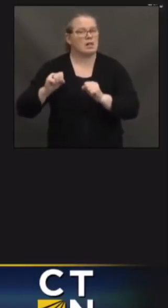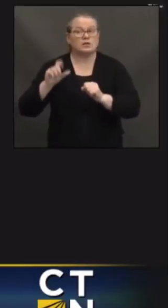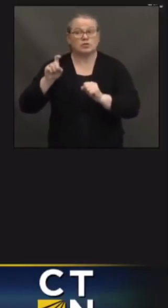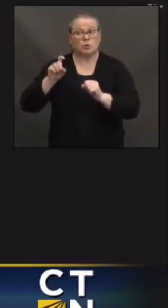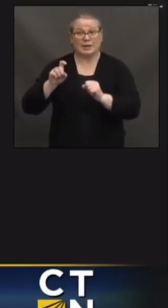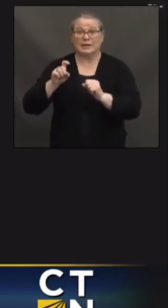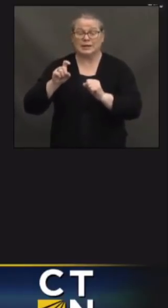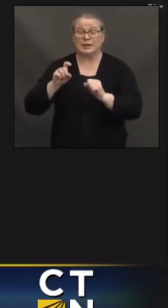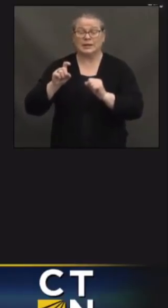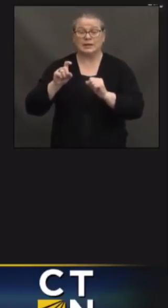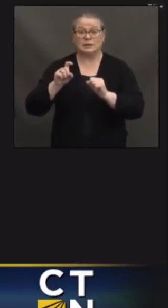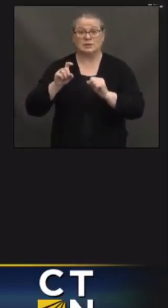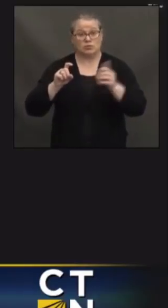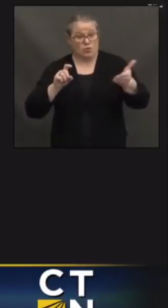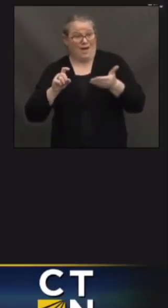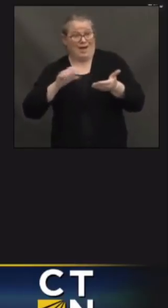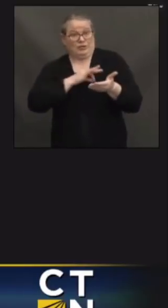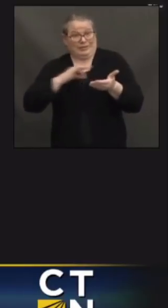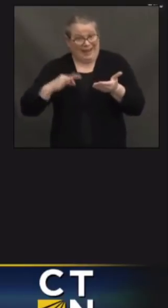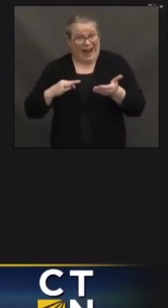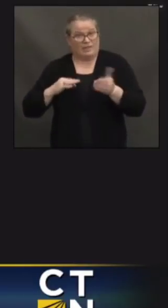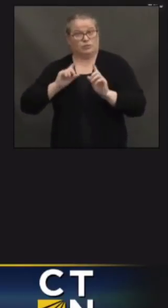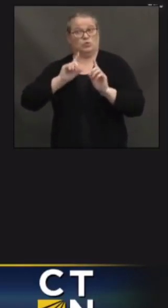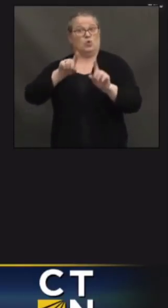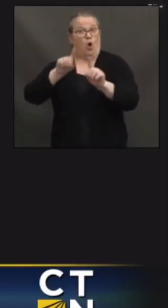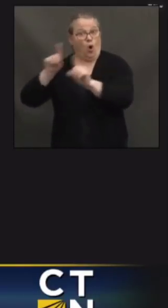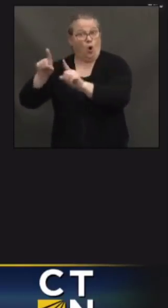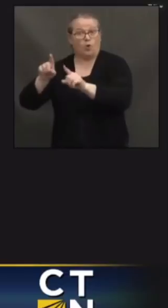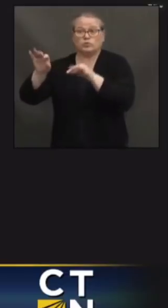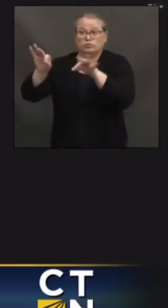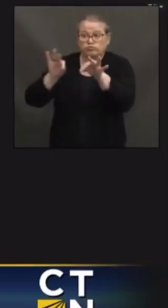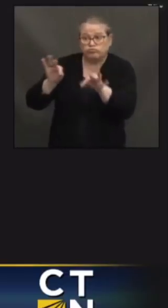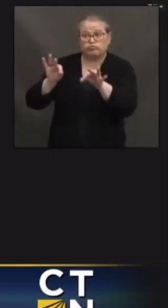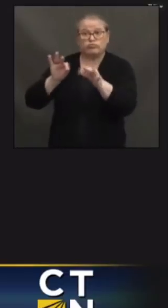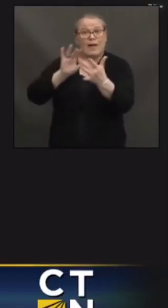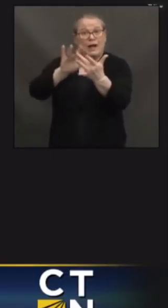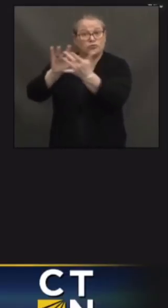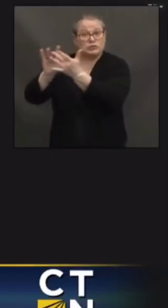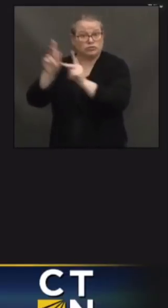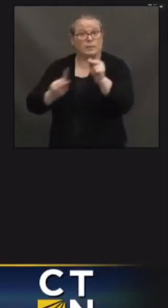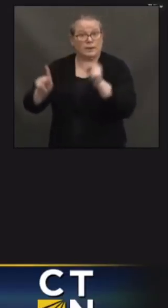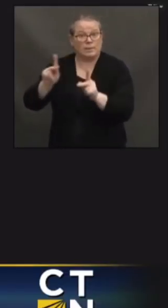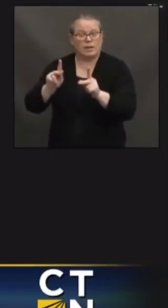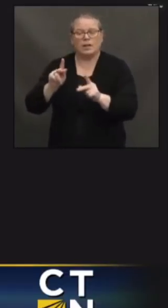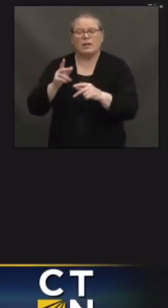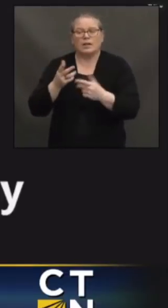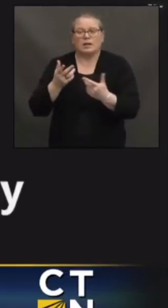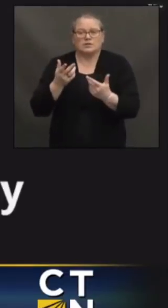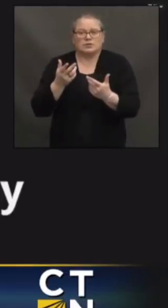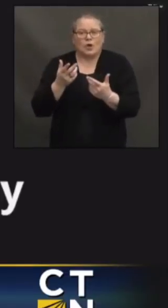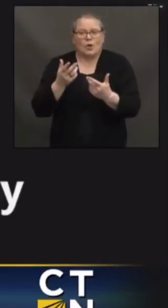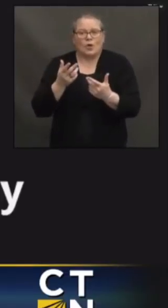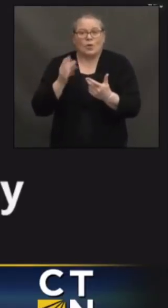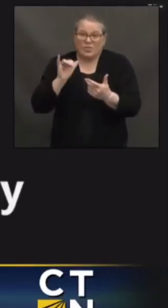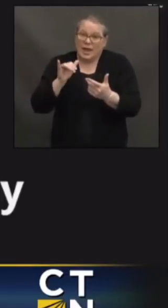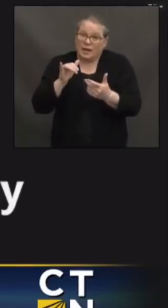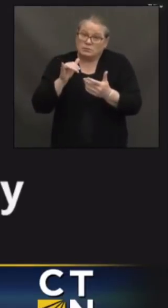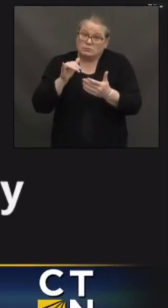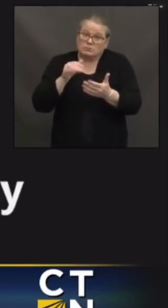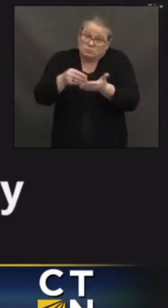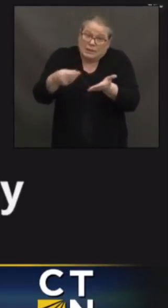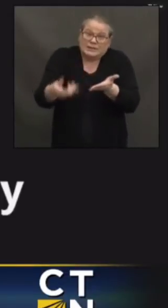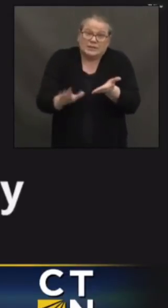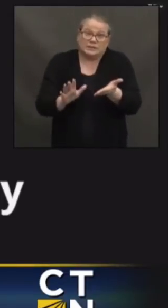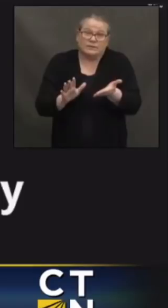workers to do that. And again, you know, that's not inexpensive. So the money that's going to